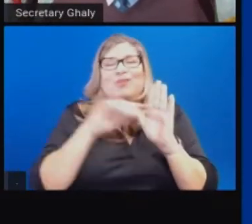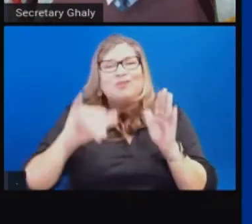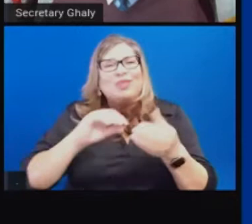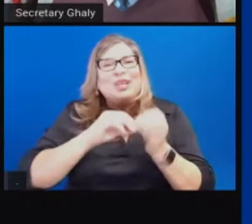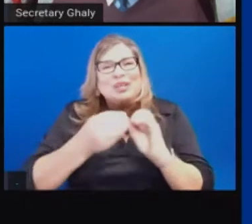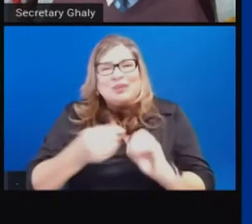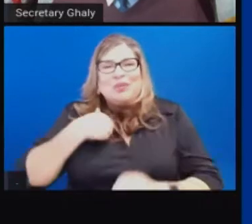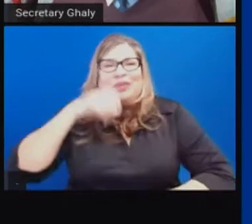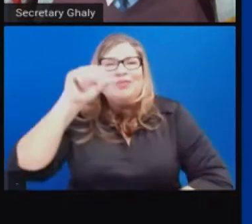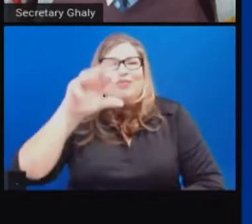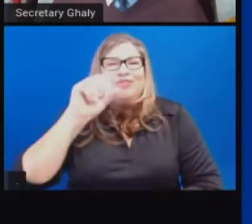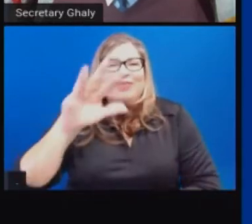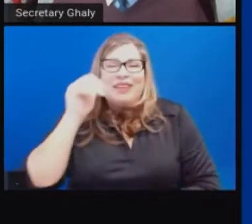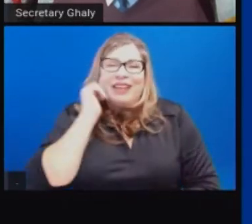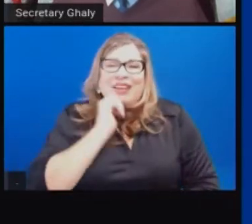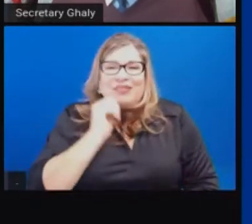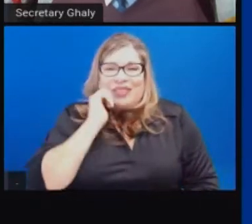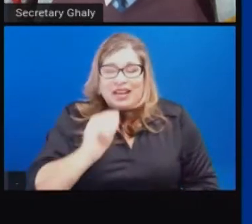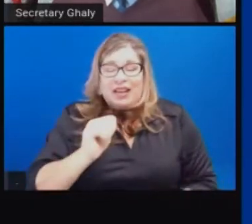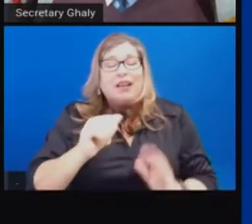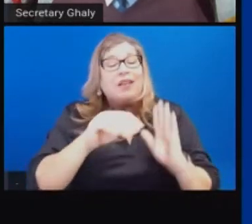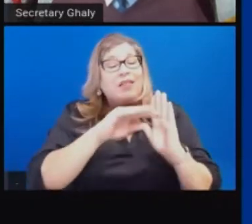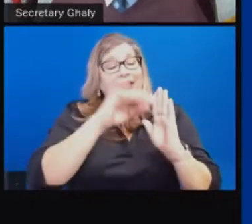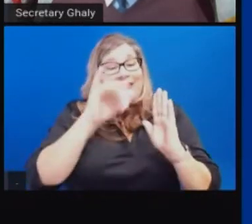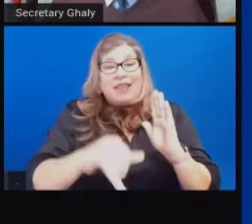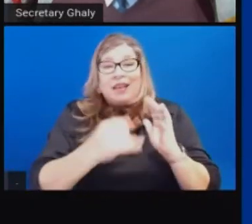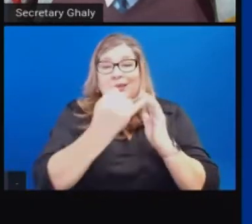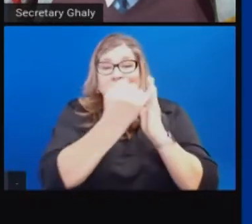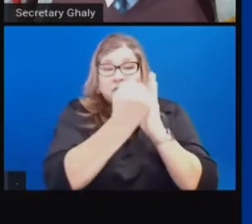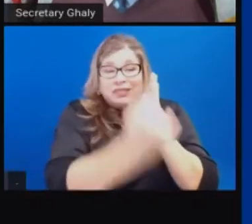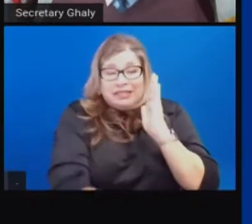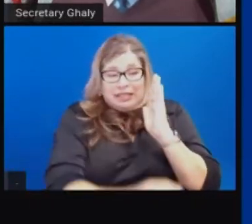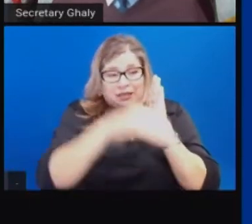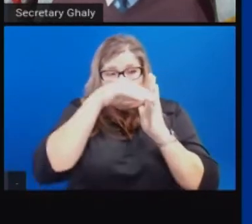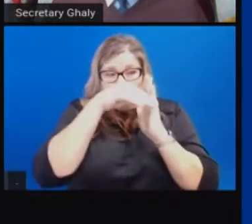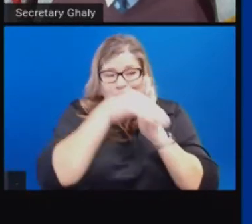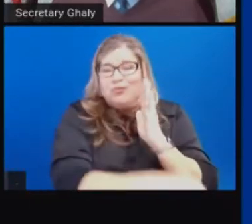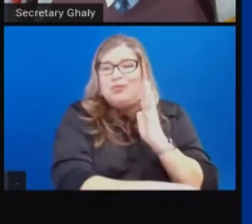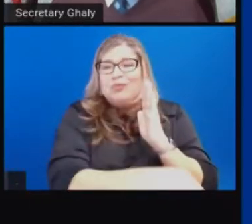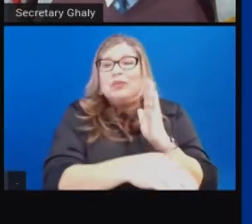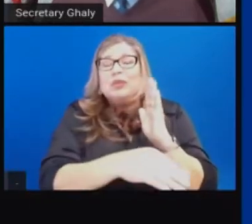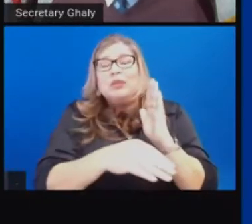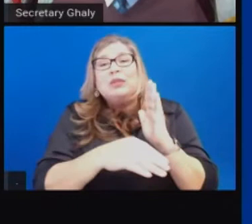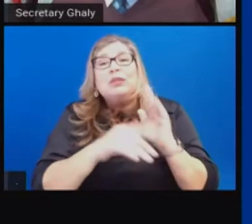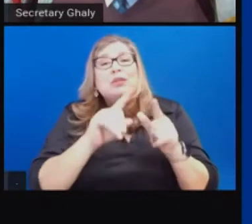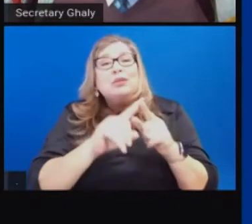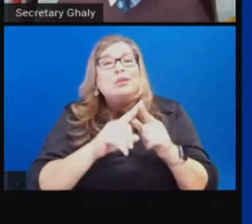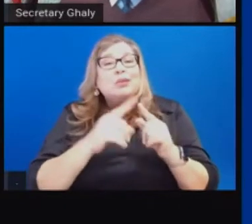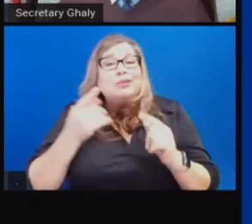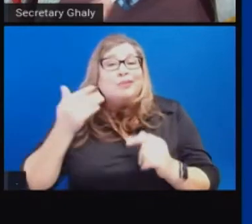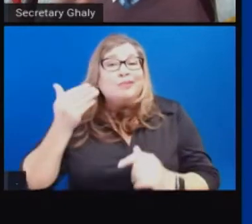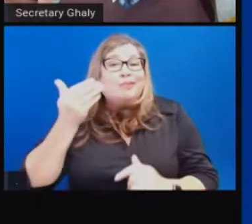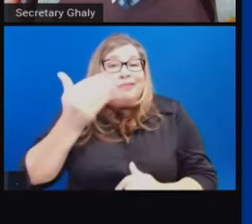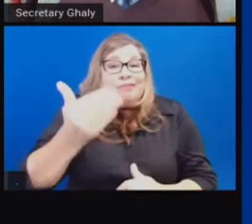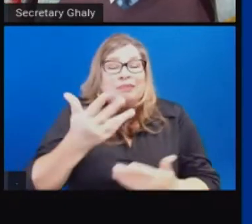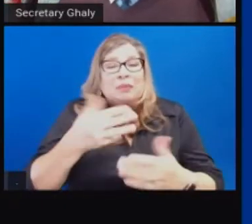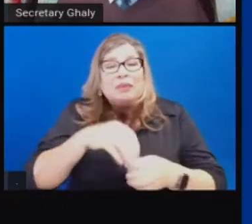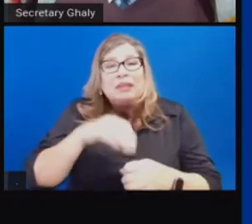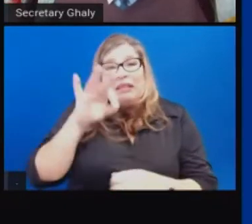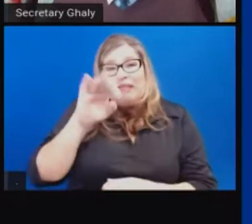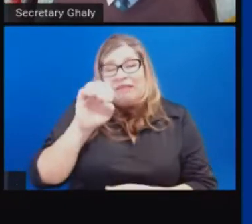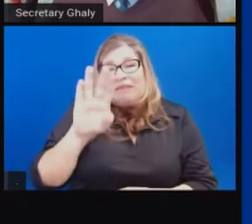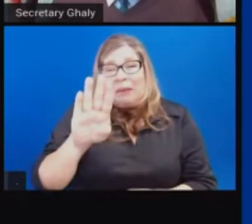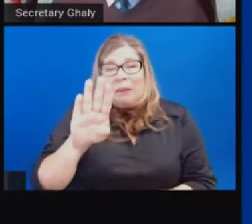every day. And then the solid line, again, the projections coming down to a place over the course of February, the sort of